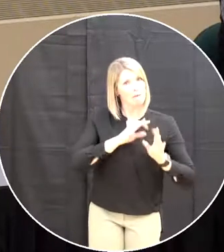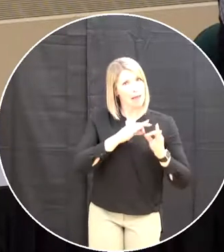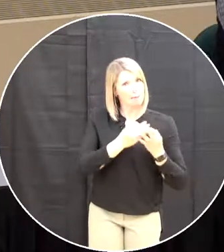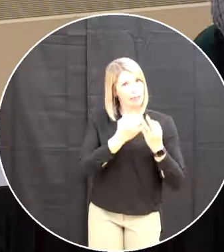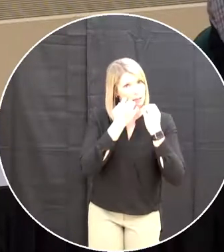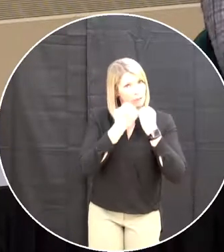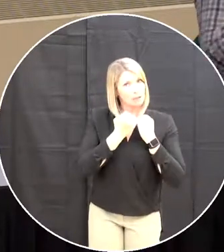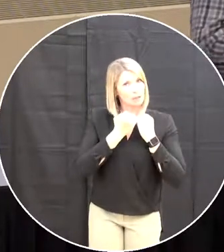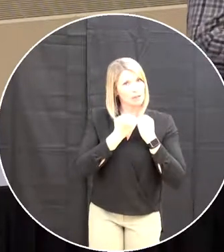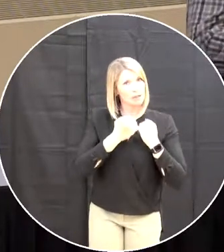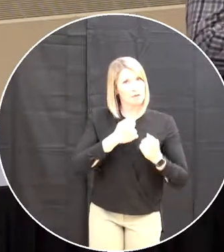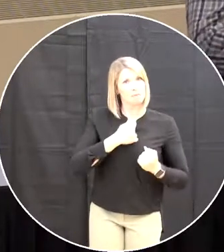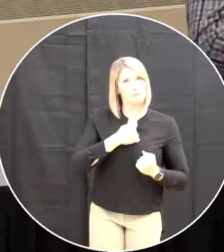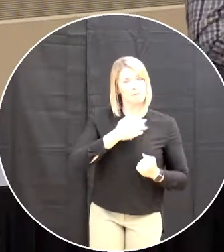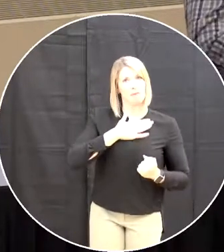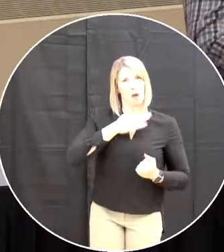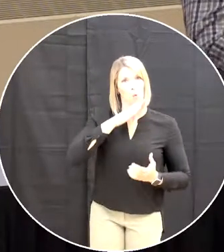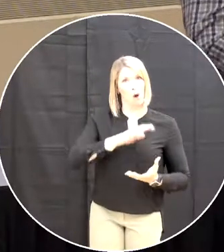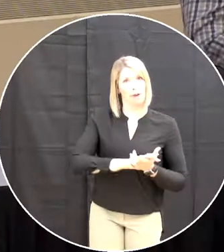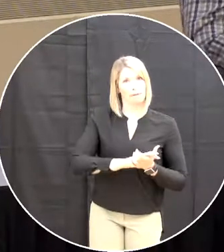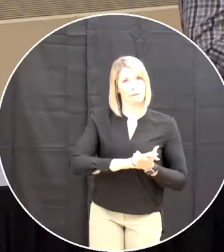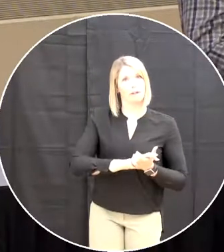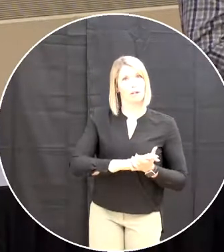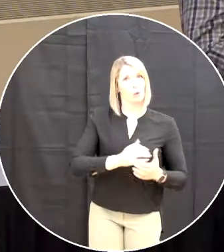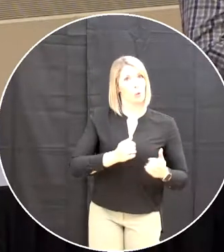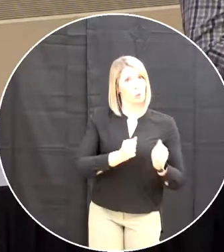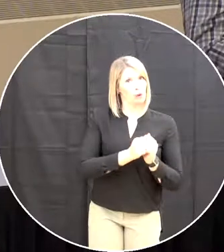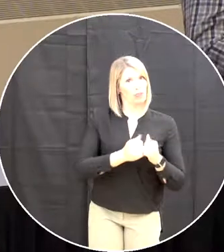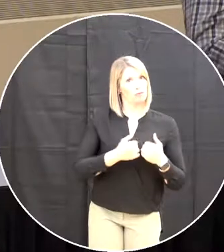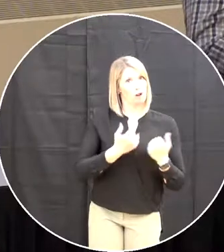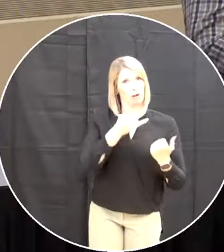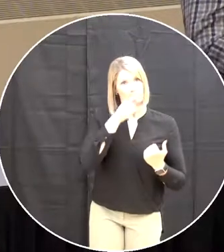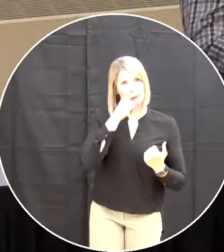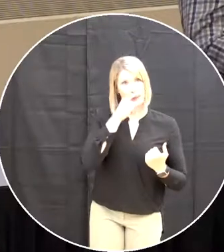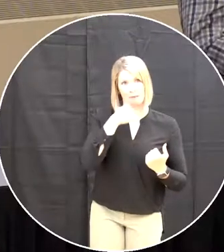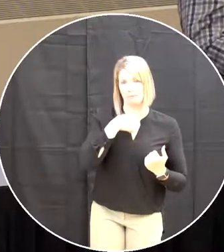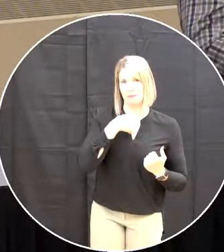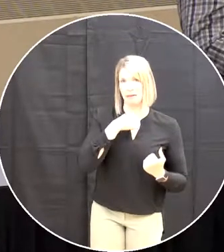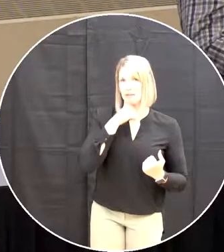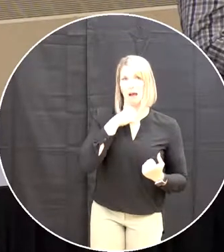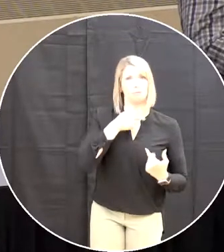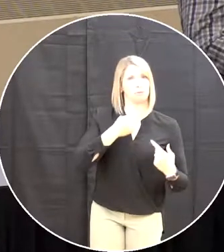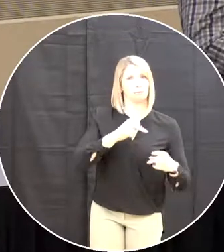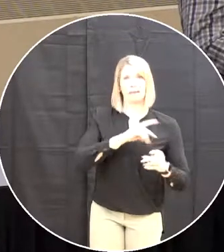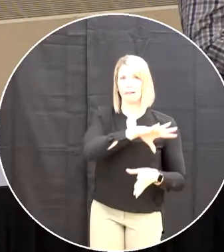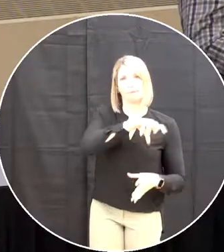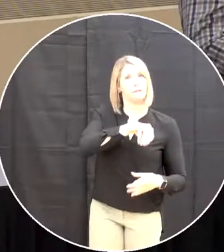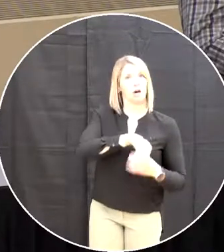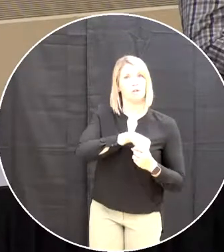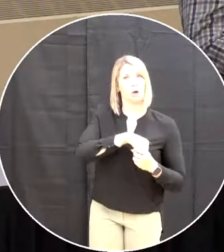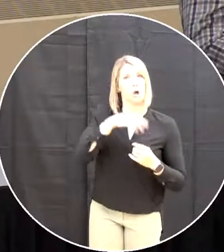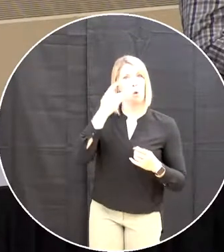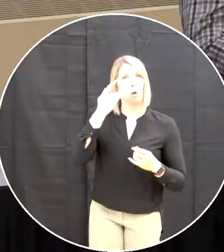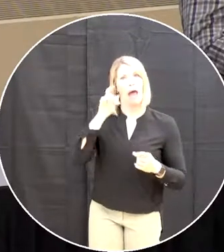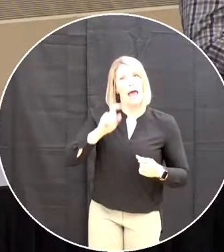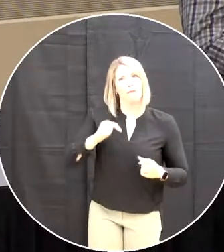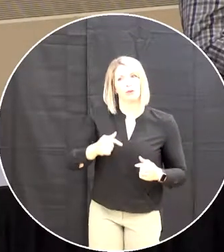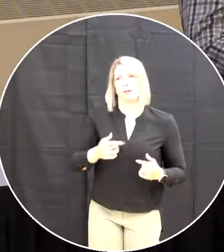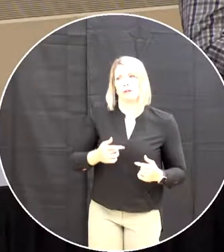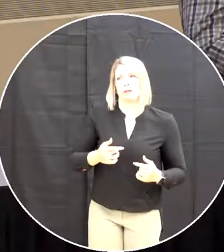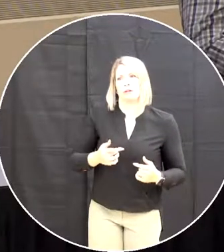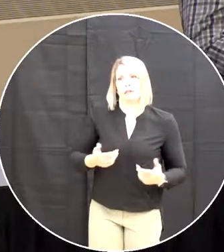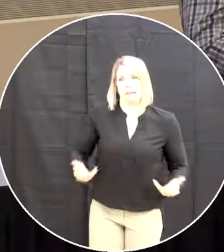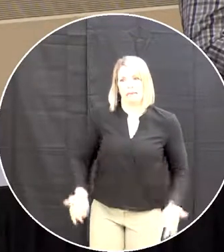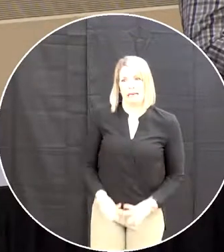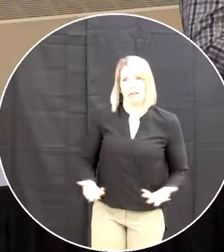both myself and my wife were working i wouldn't be able to be involved like the rest of the trustees because the way that we're structured doesn't allow for that this is a